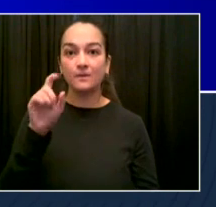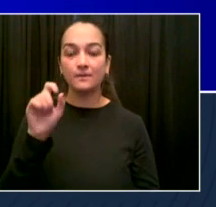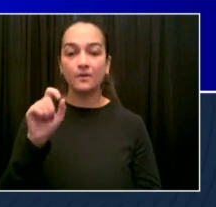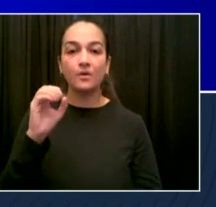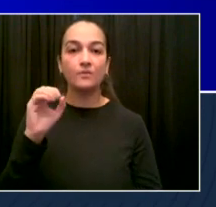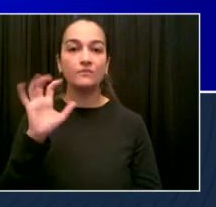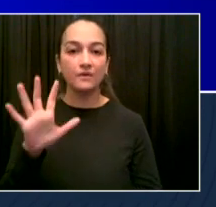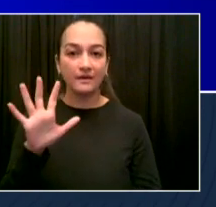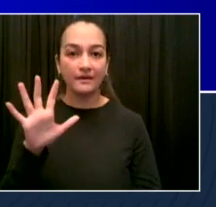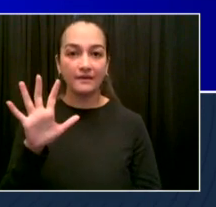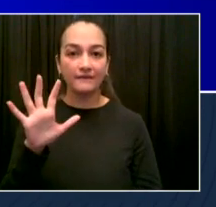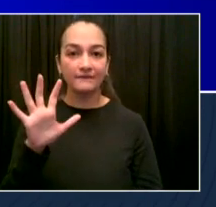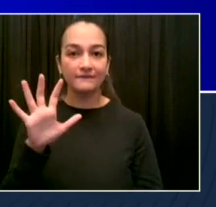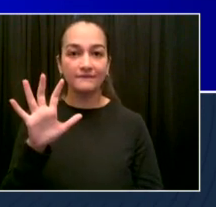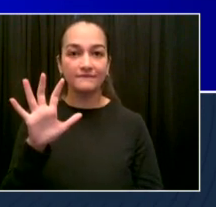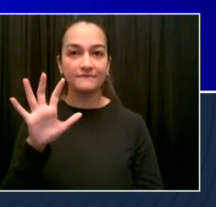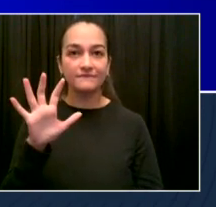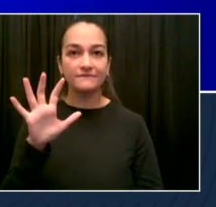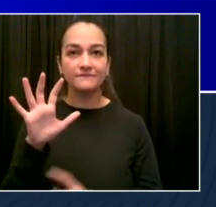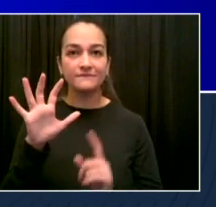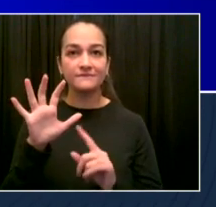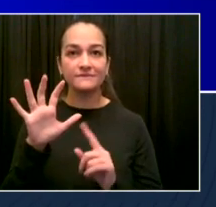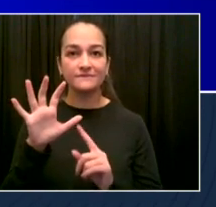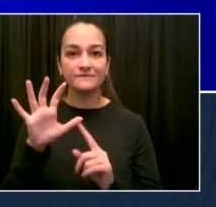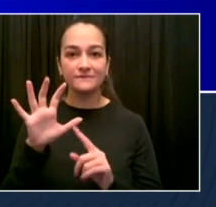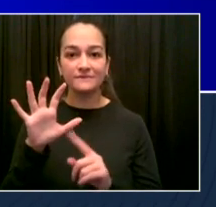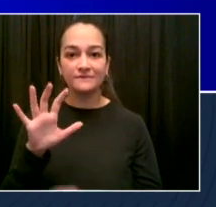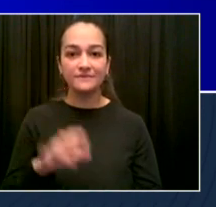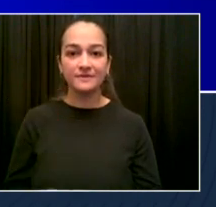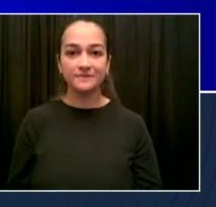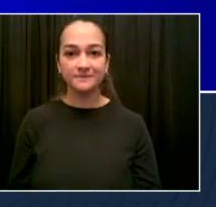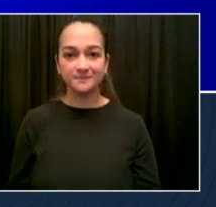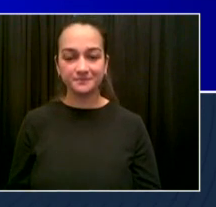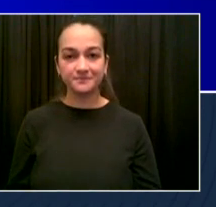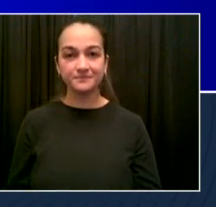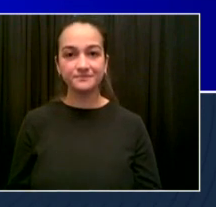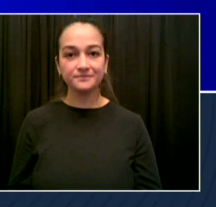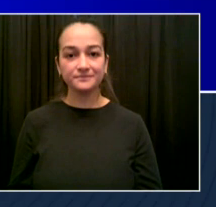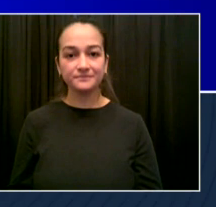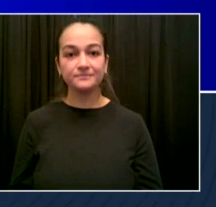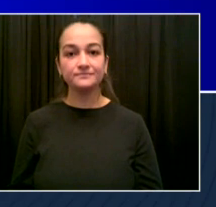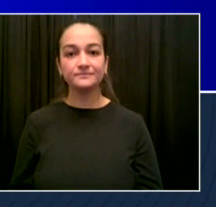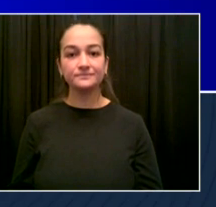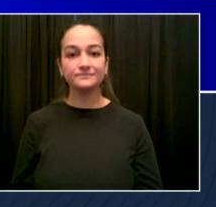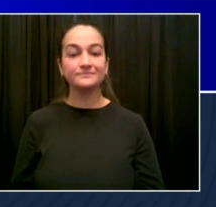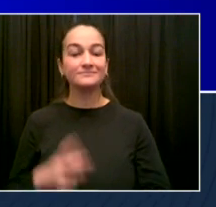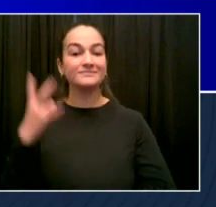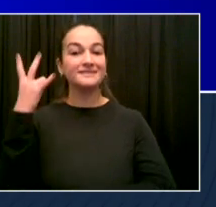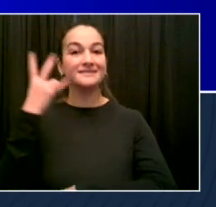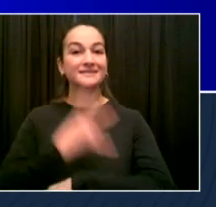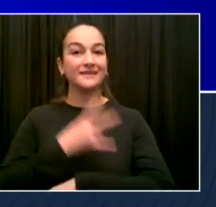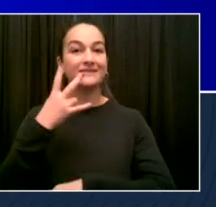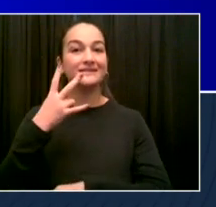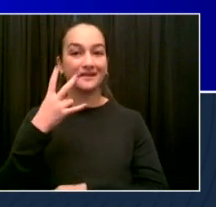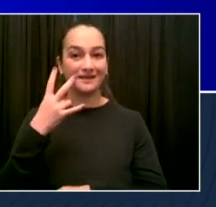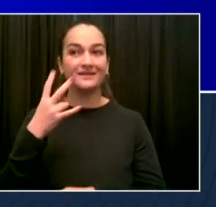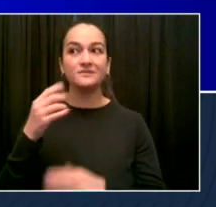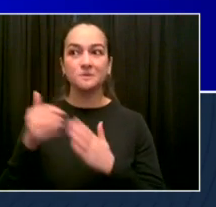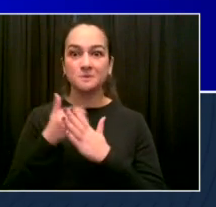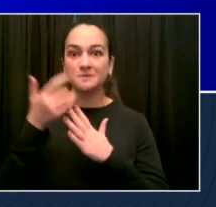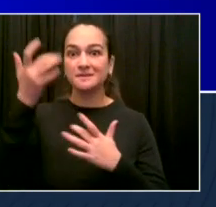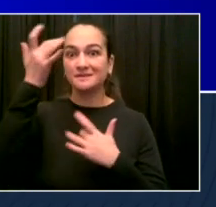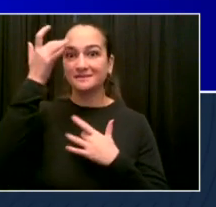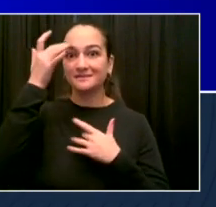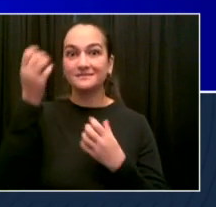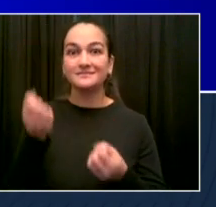That number is 1.05 per 100,000. And then new reported cases on a seven-day average. Today's report,